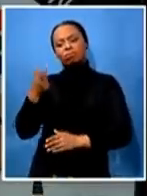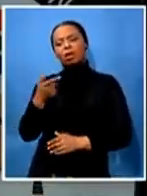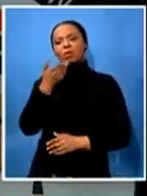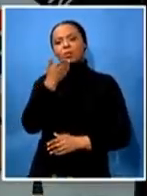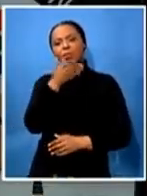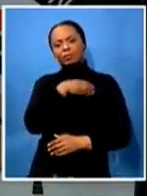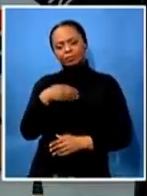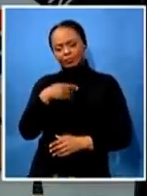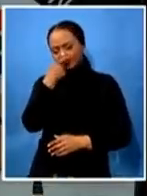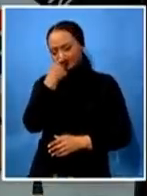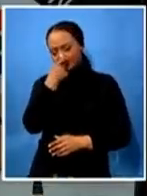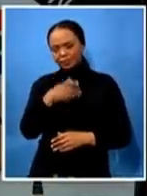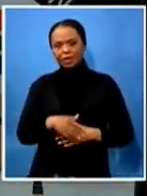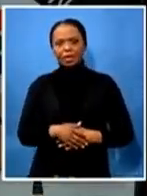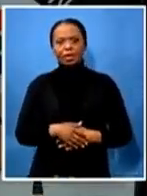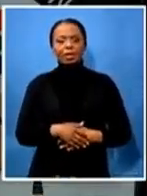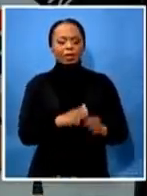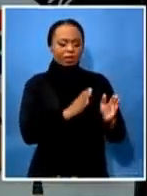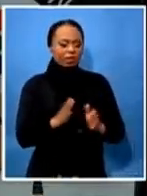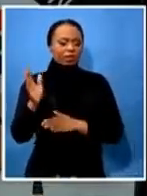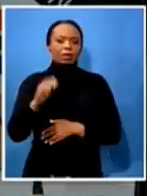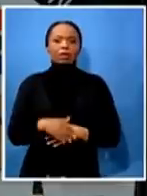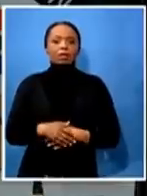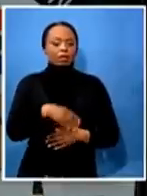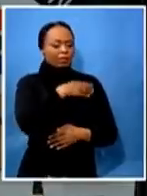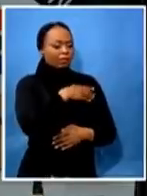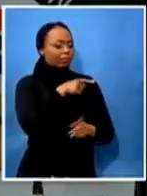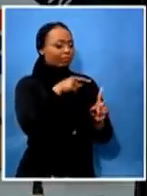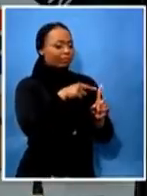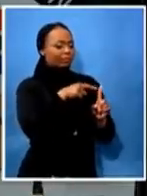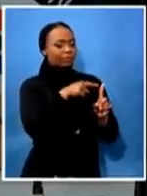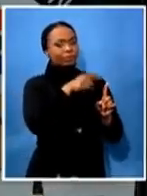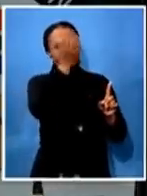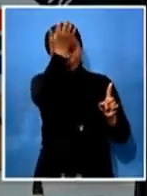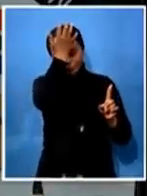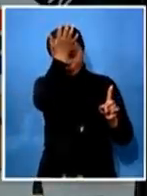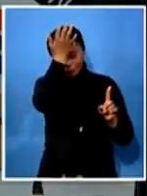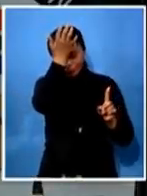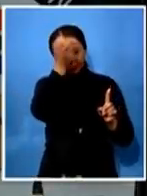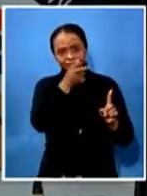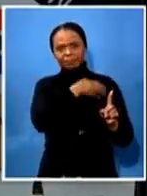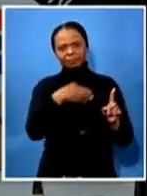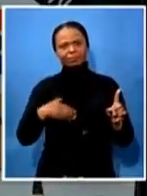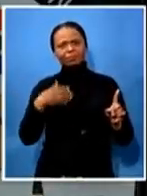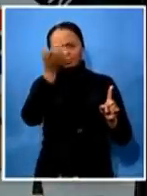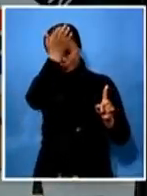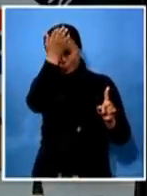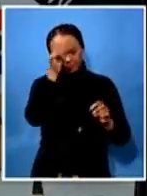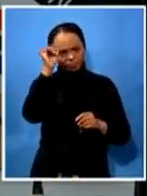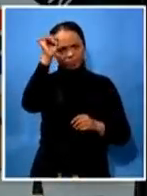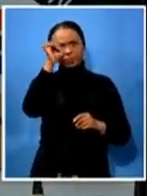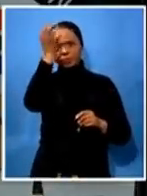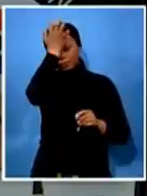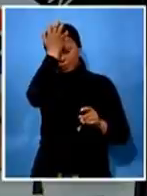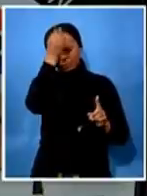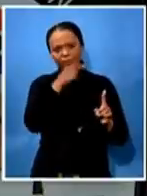it is a known fact that i supported comrade president zuma against comrade president tabombik strongly on my belief